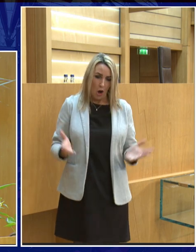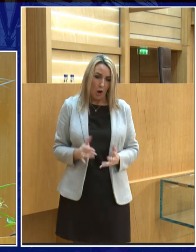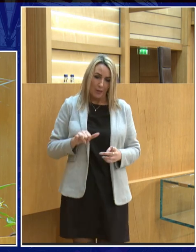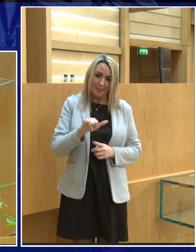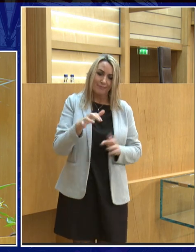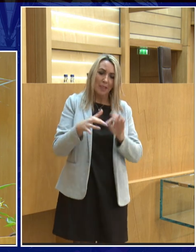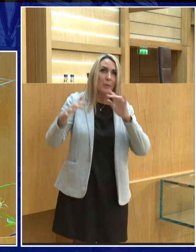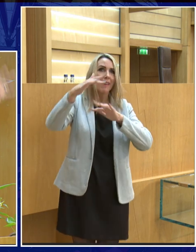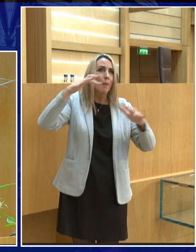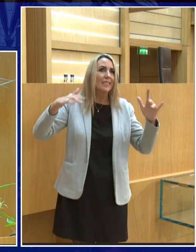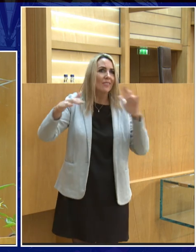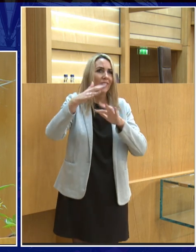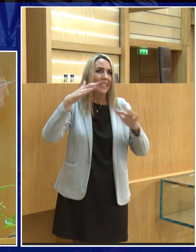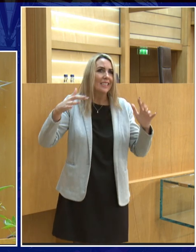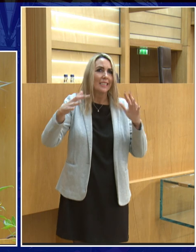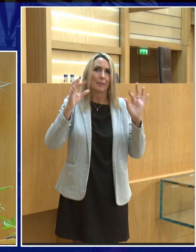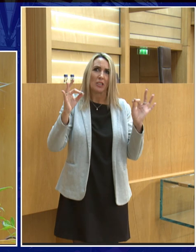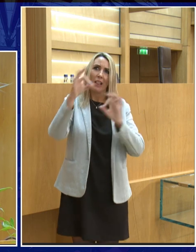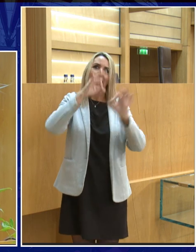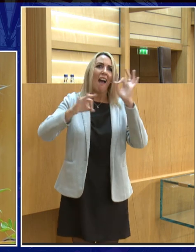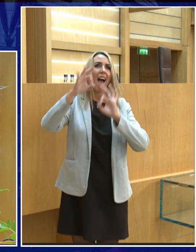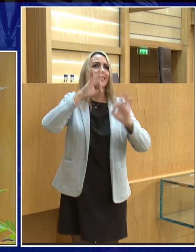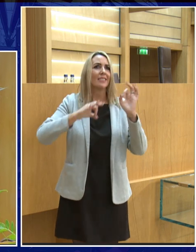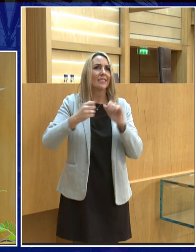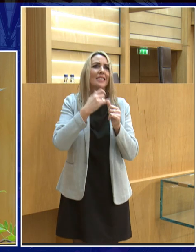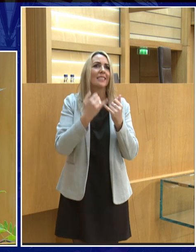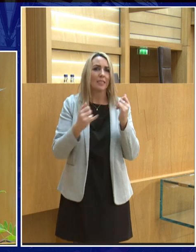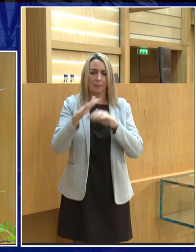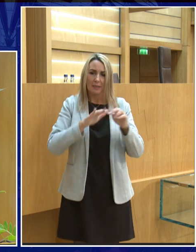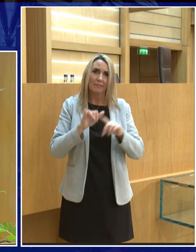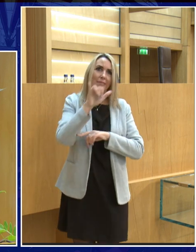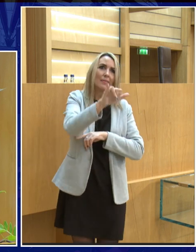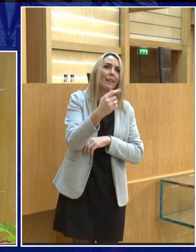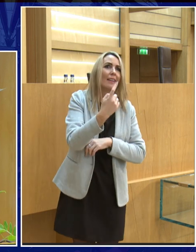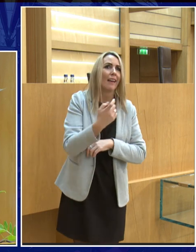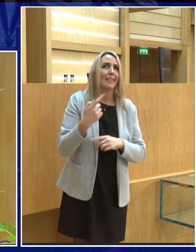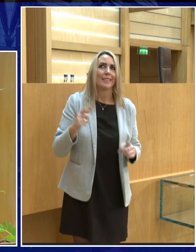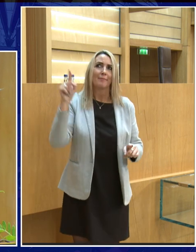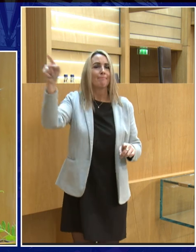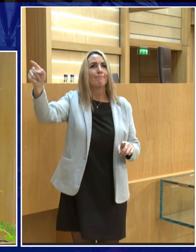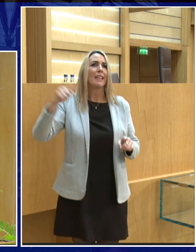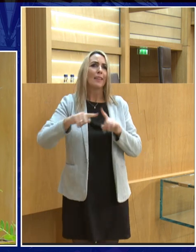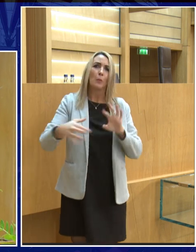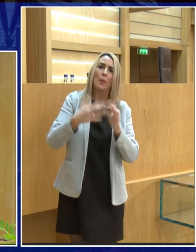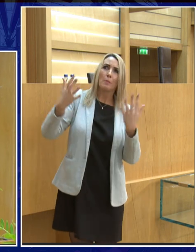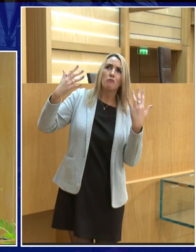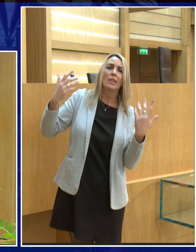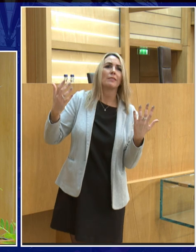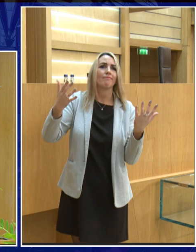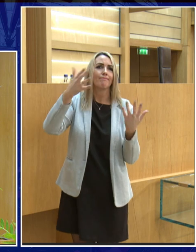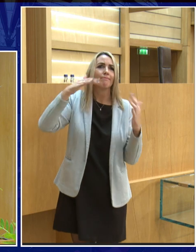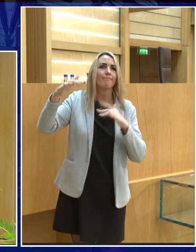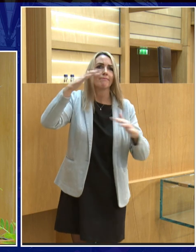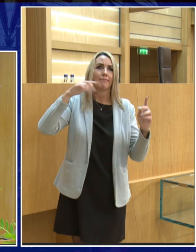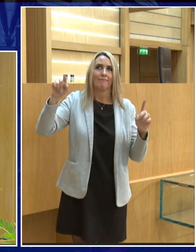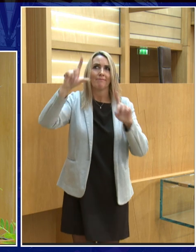earth's atmosphere we need this gas surrounding us because we're held up by sort of the air pressure and on the moon